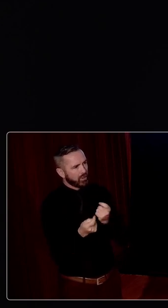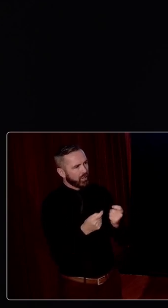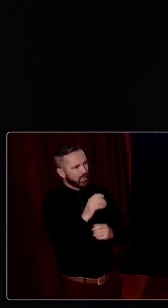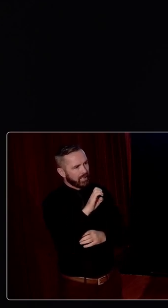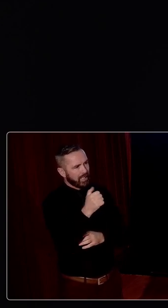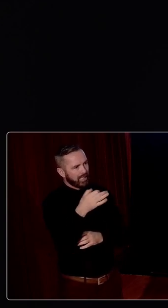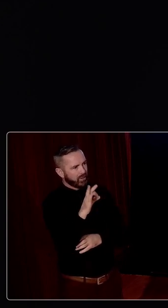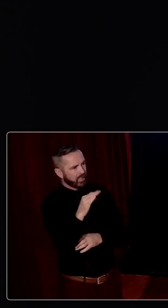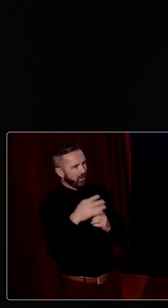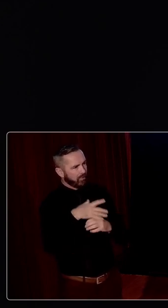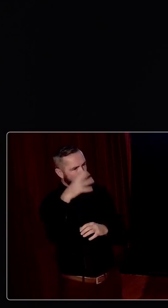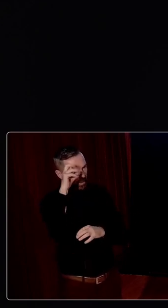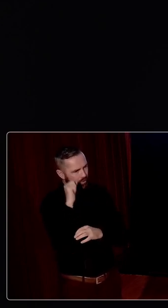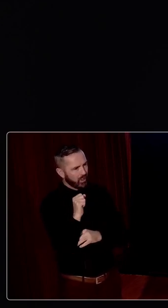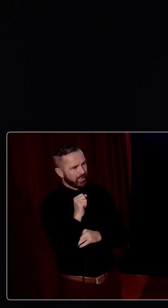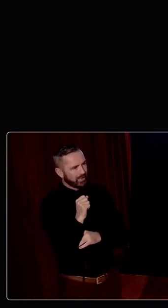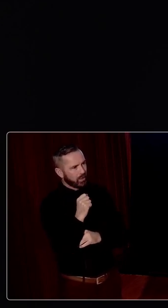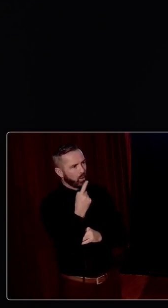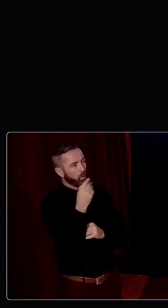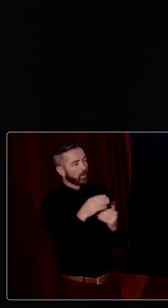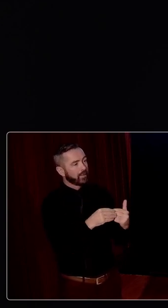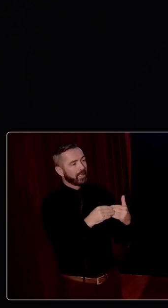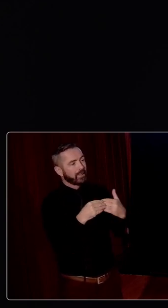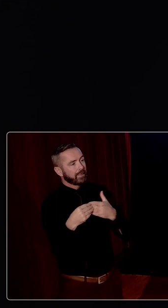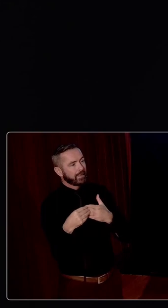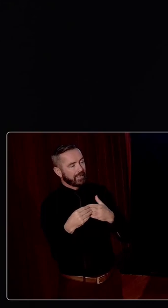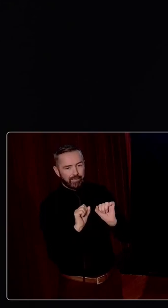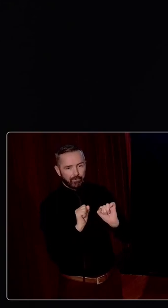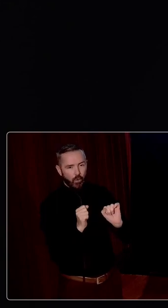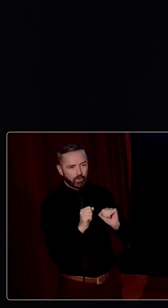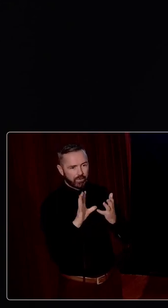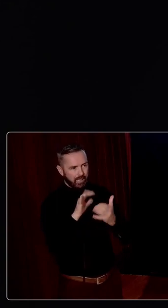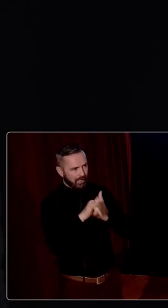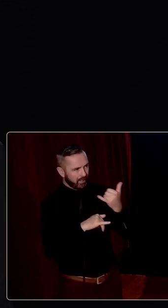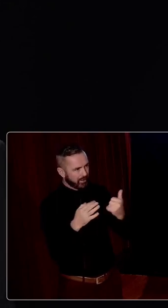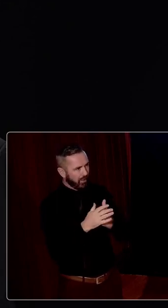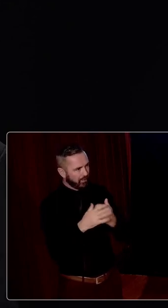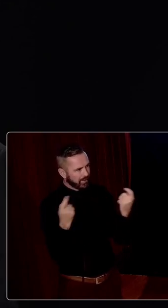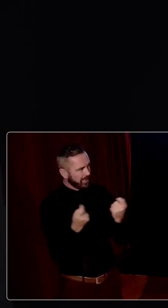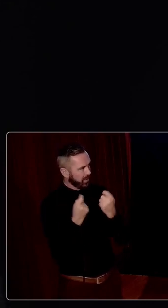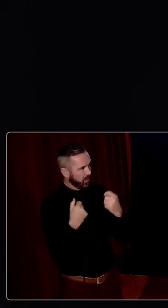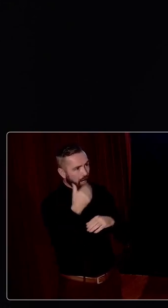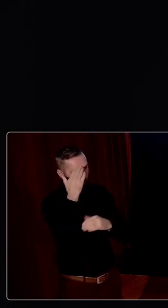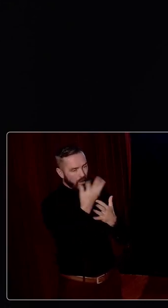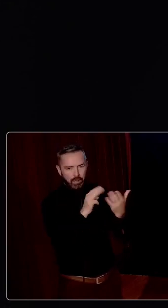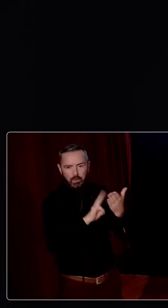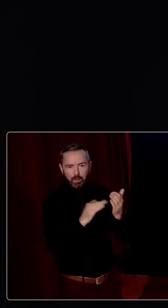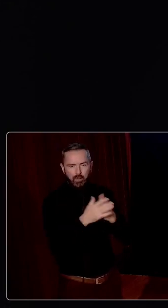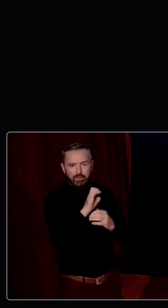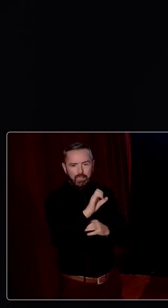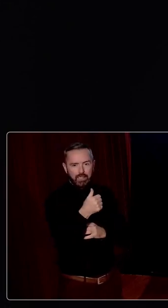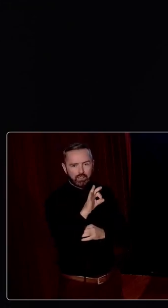Advisory Group on Commemorations, he has been one of the leading forces in the entire decade of centenaries and I know many members of the